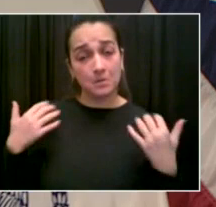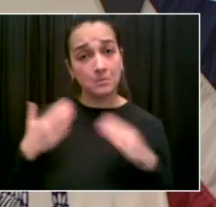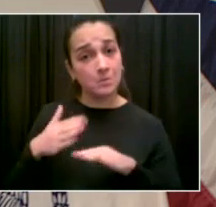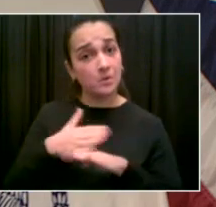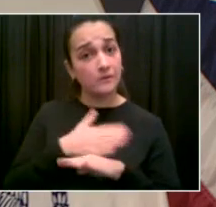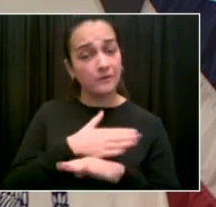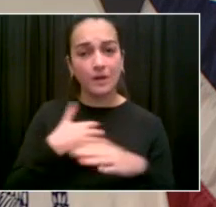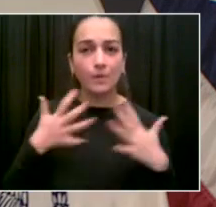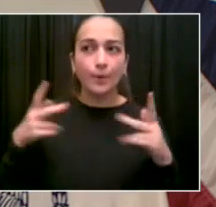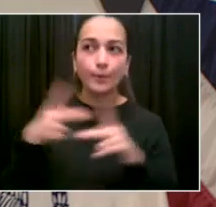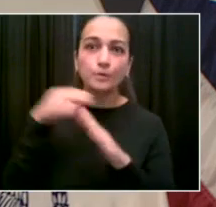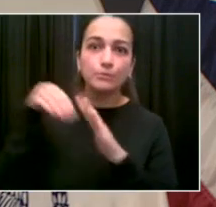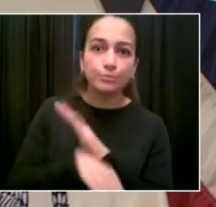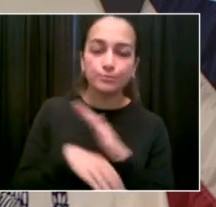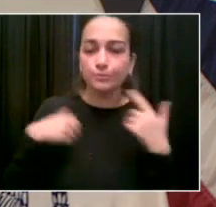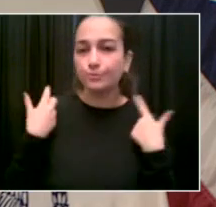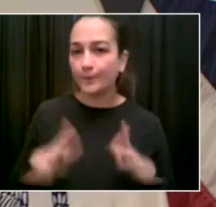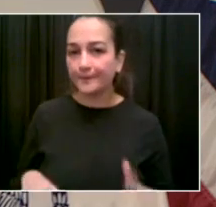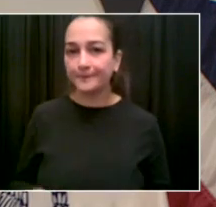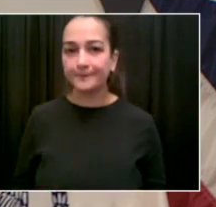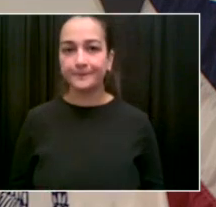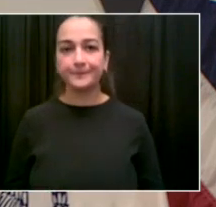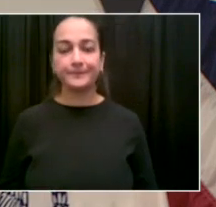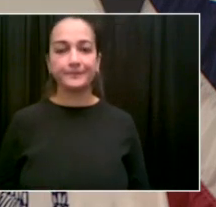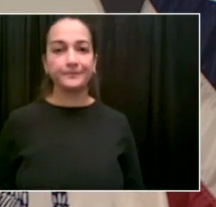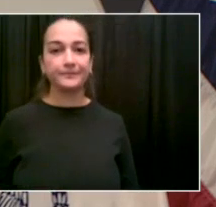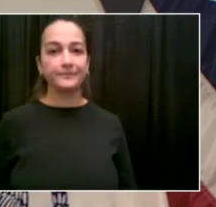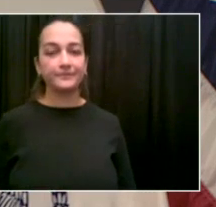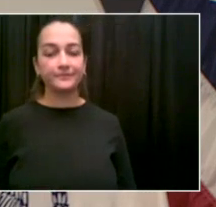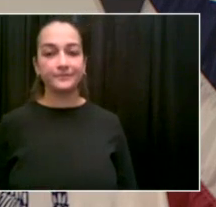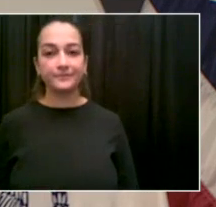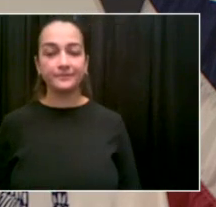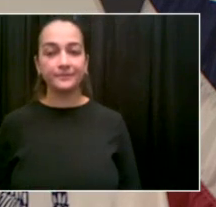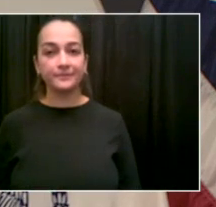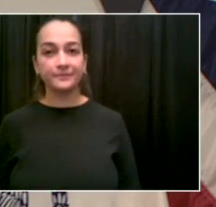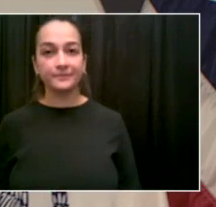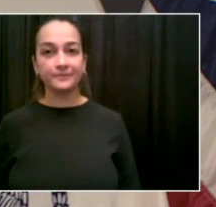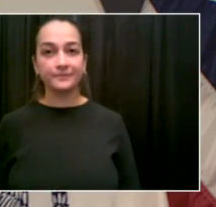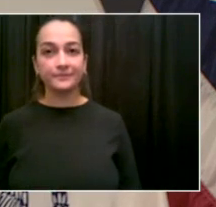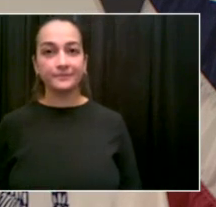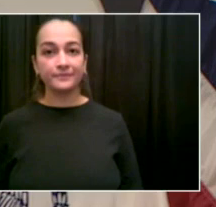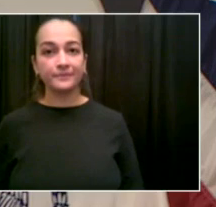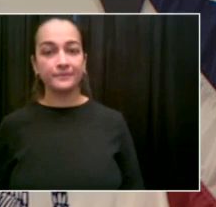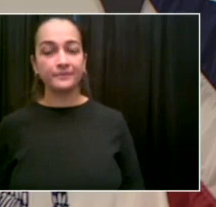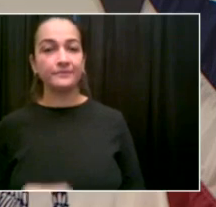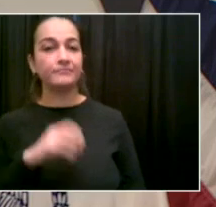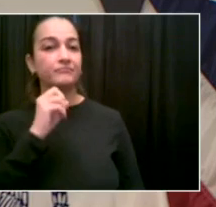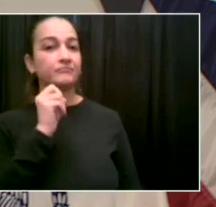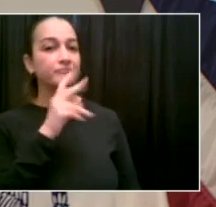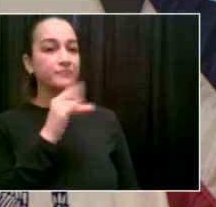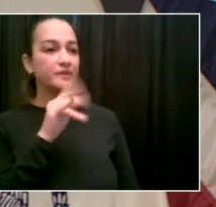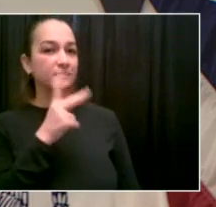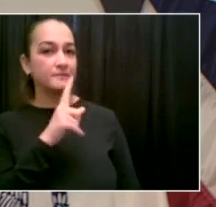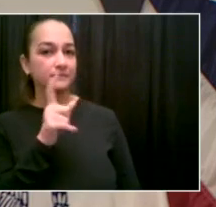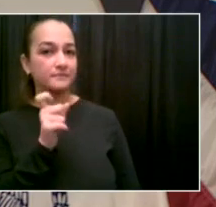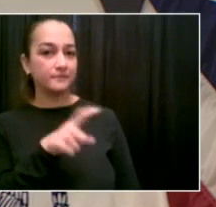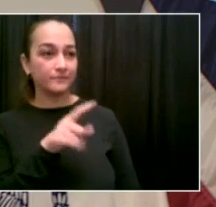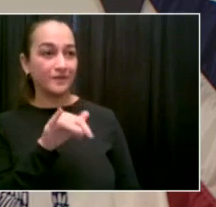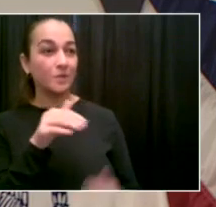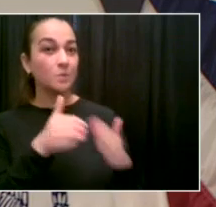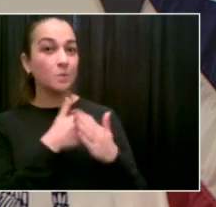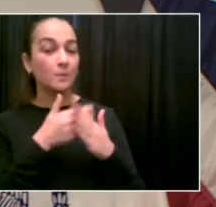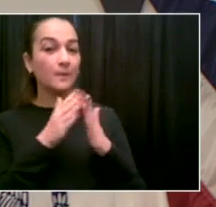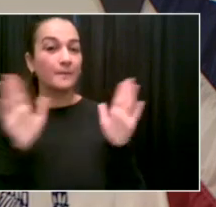Okay, thank you. And regarding the new public health programs, to what extent are they working on